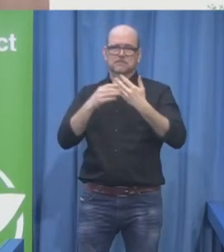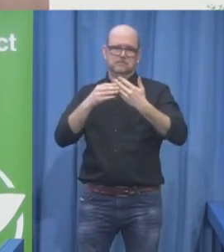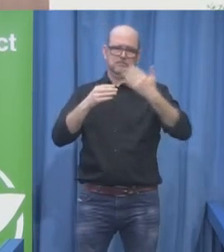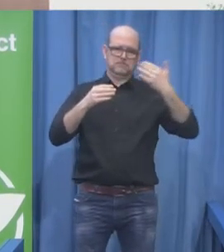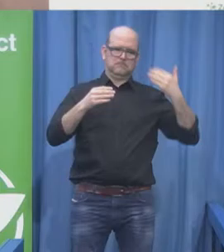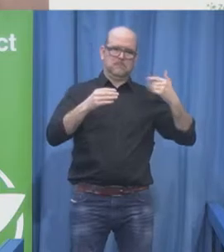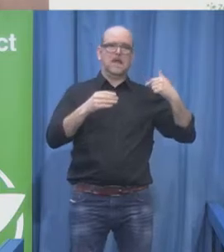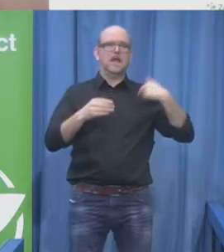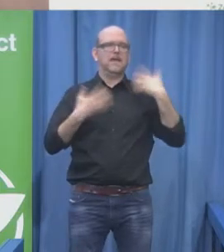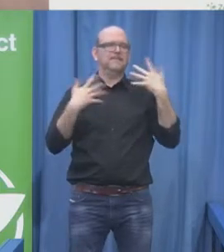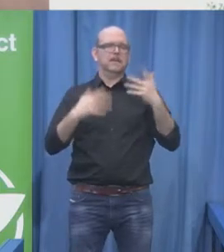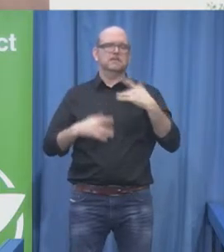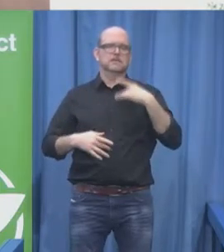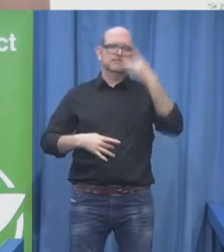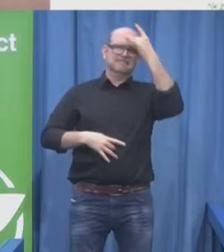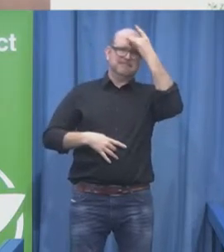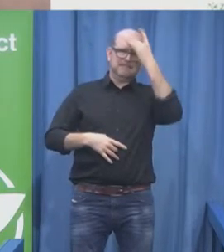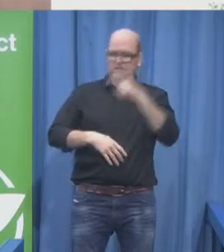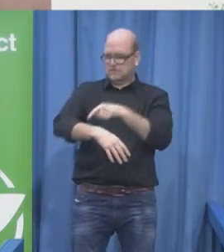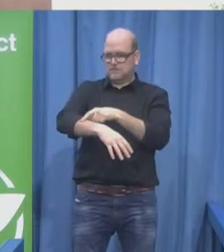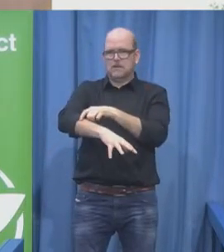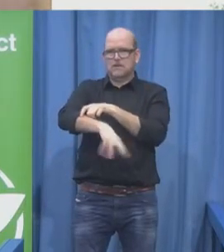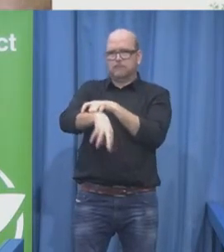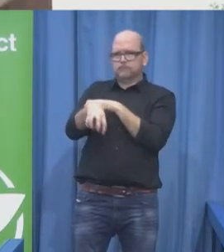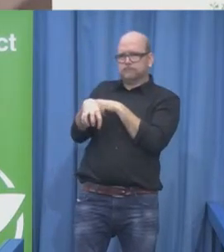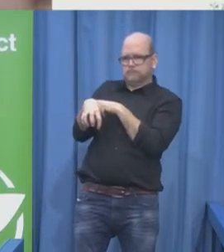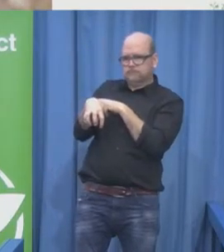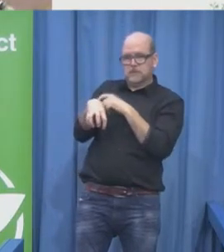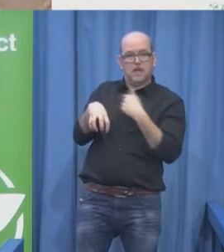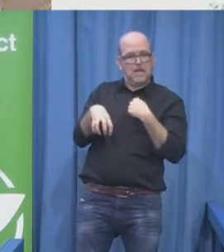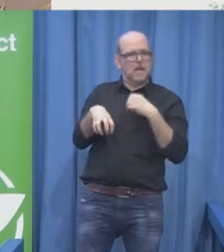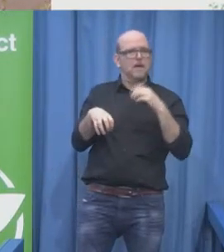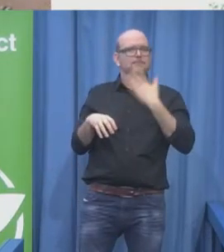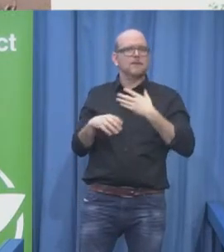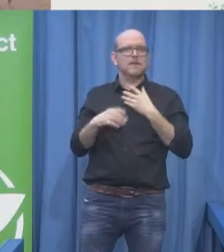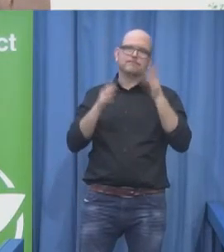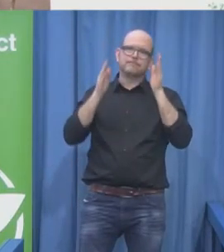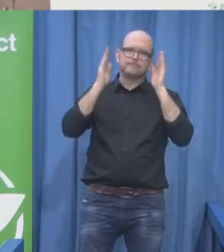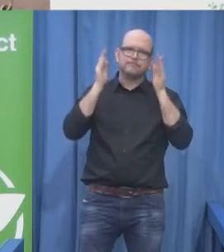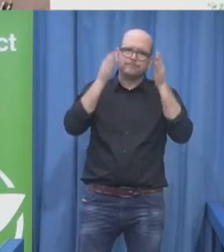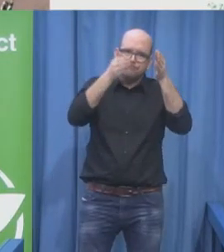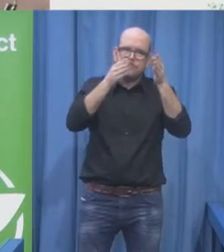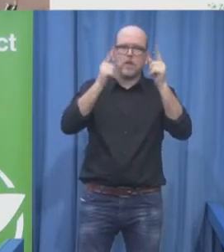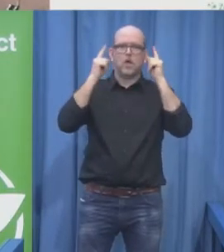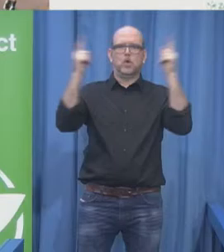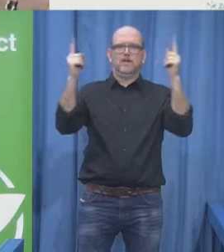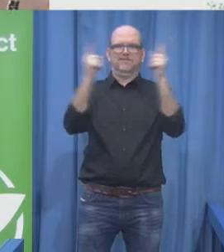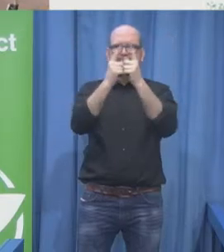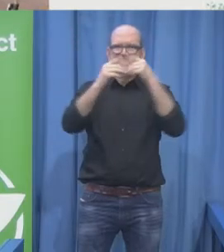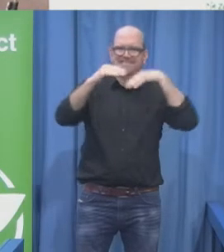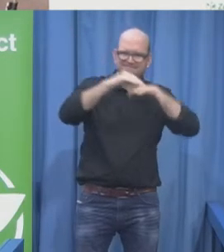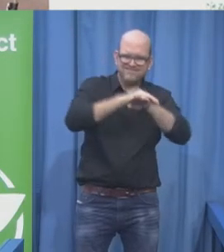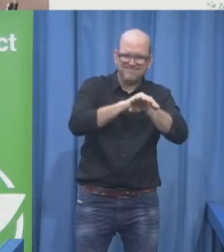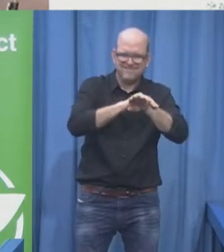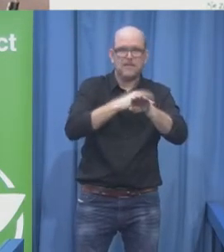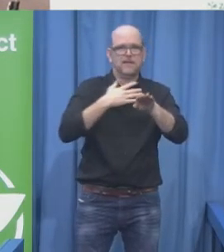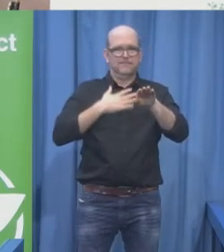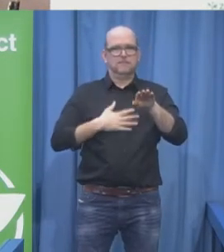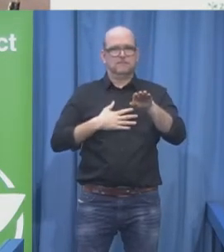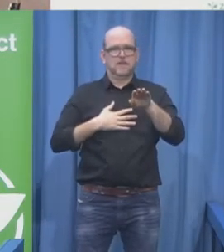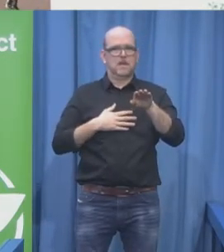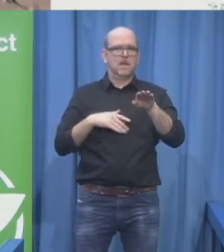I wanted to study. I knew. You see, I have been so lucky. My parents empowered me.